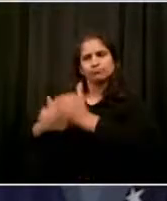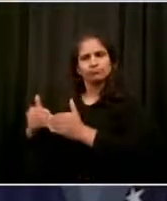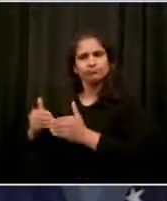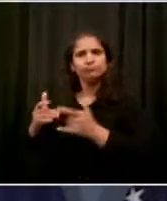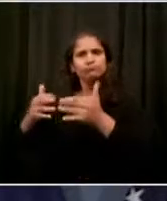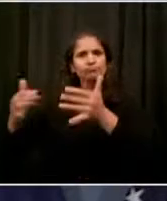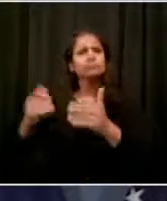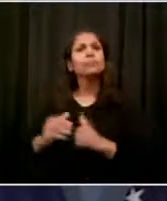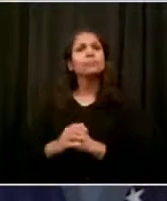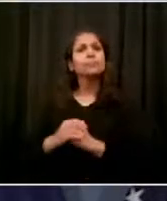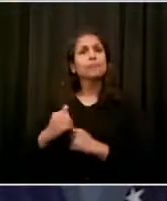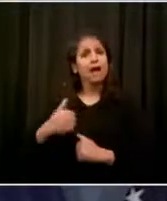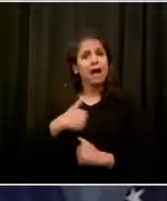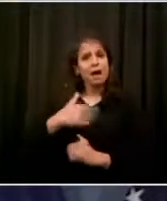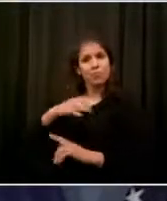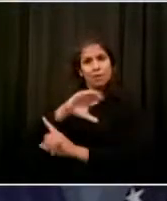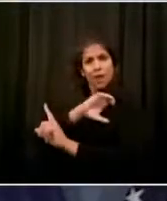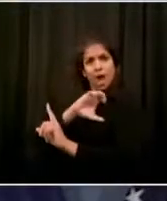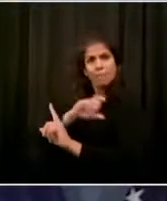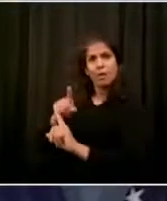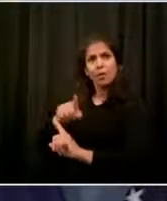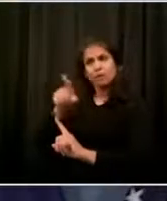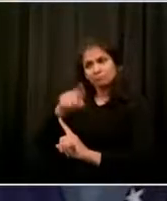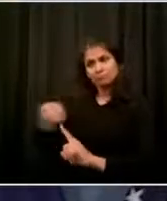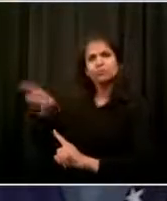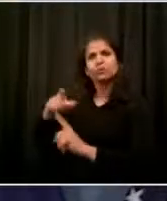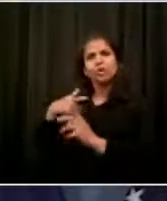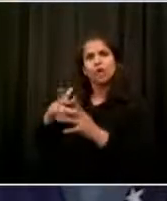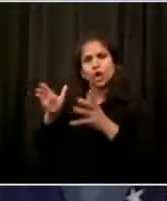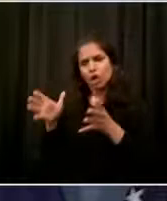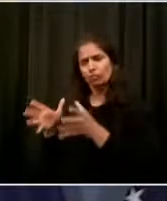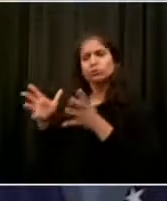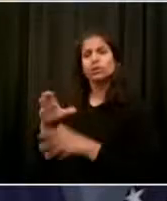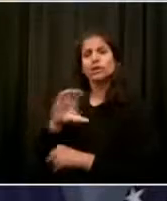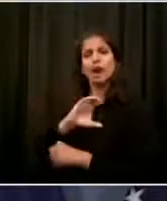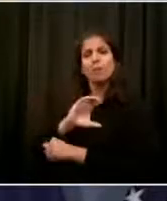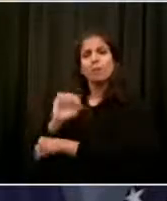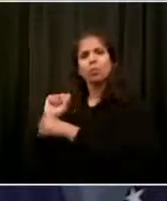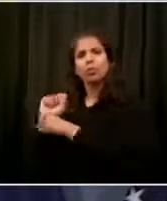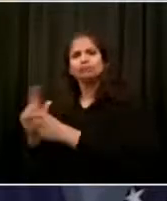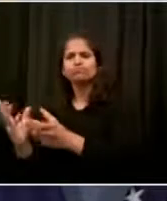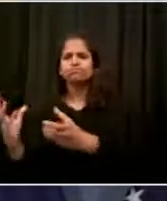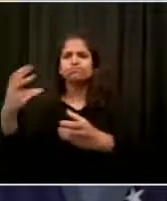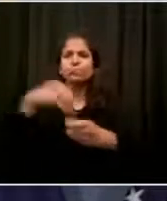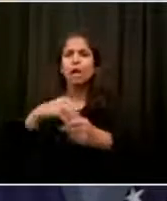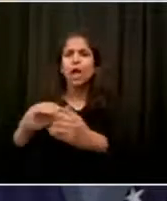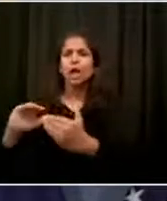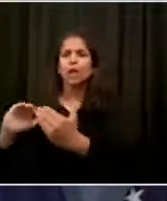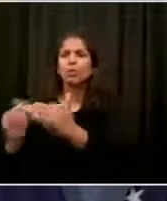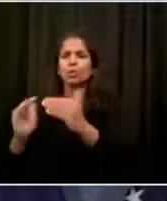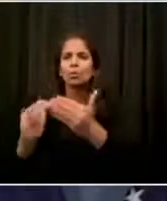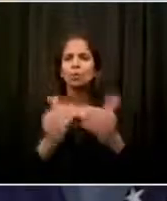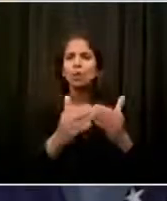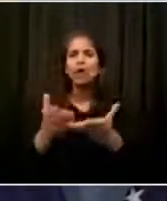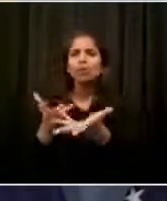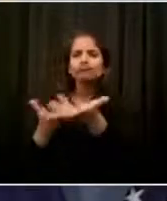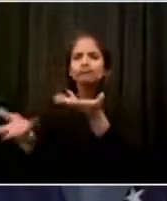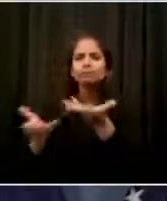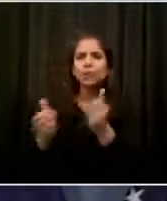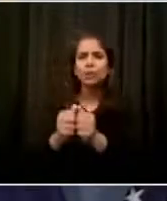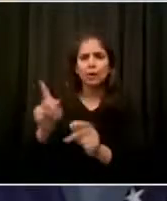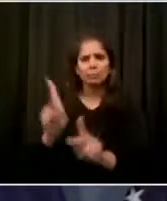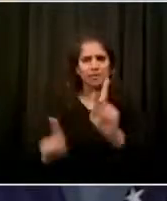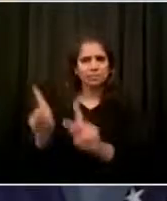from NCOs and cops involved in neighborhood policing is they really prefer having that human